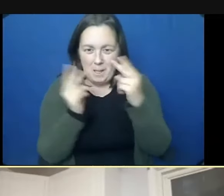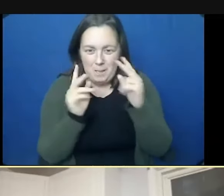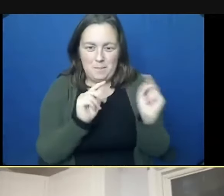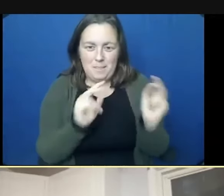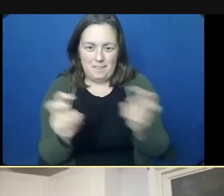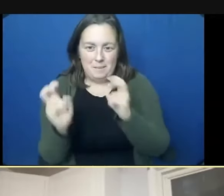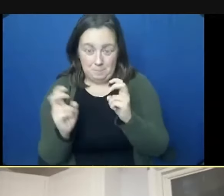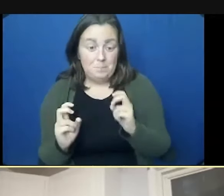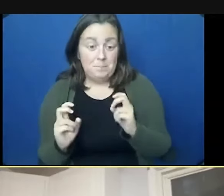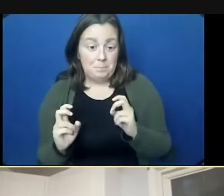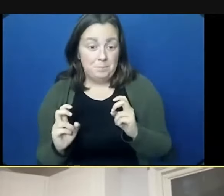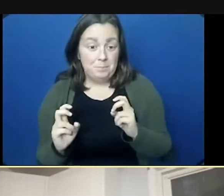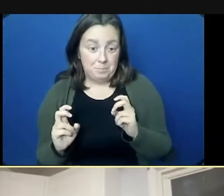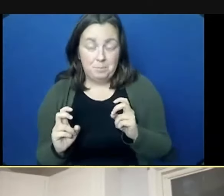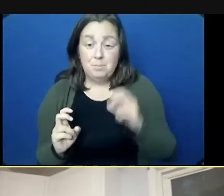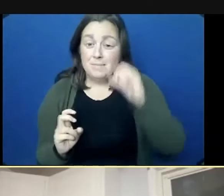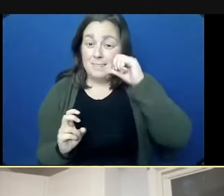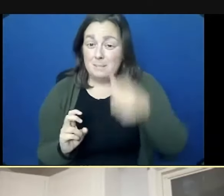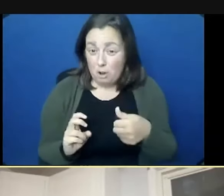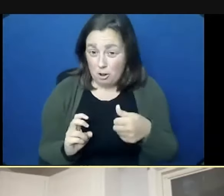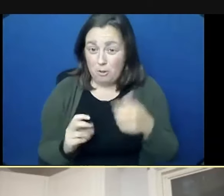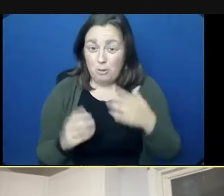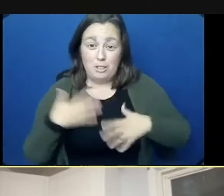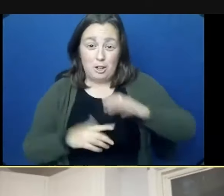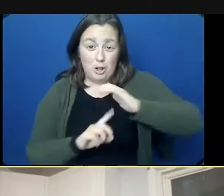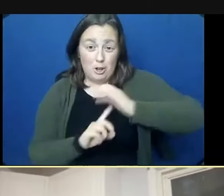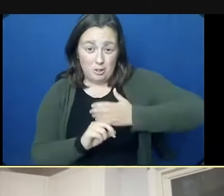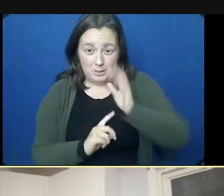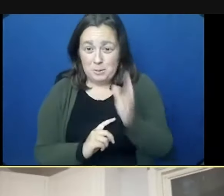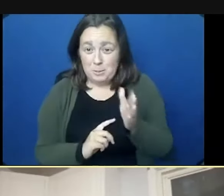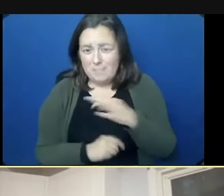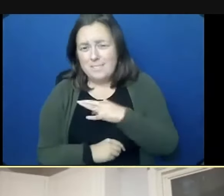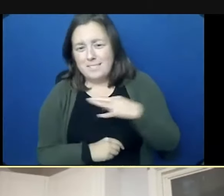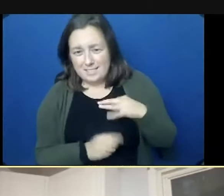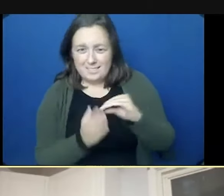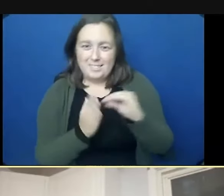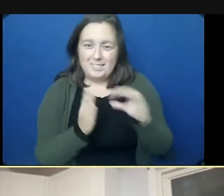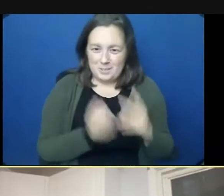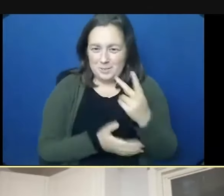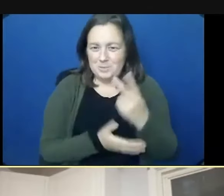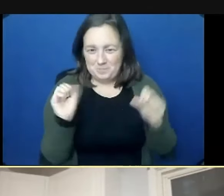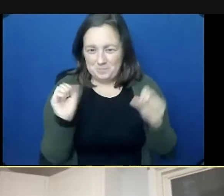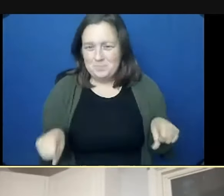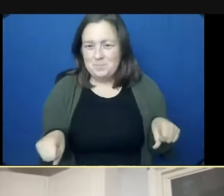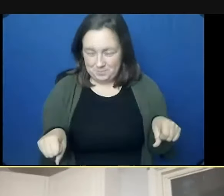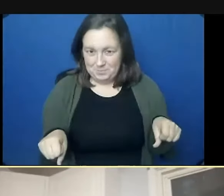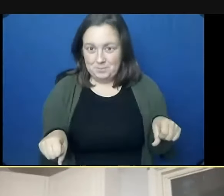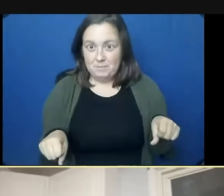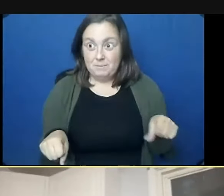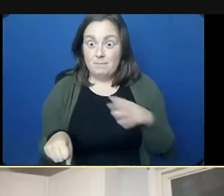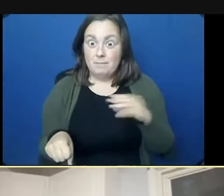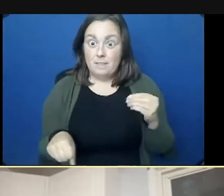tomorrow, they're going to wear costumes, faculty and staff and students. And on Friday